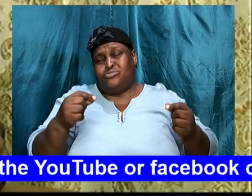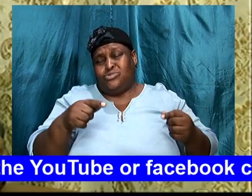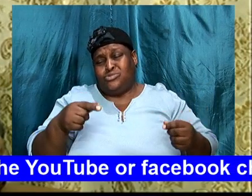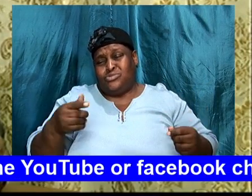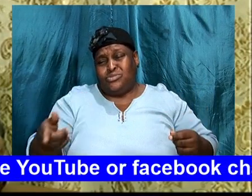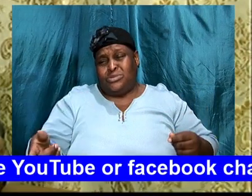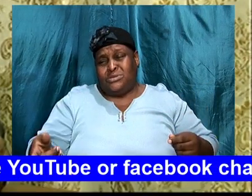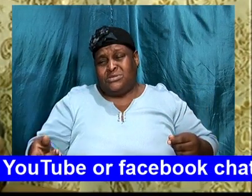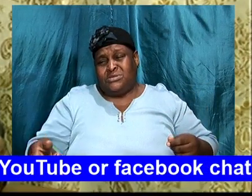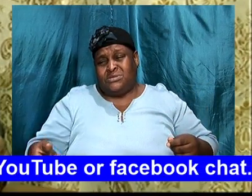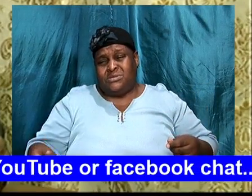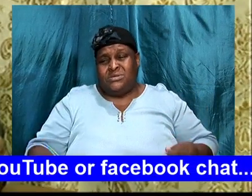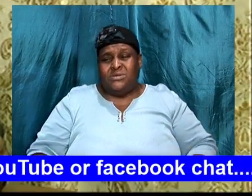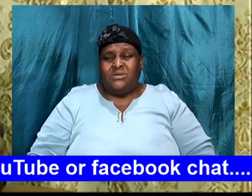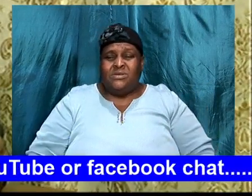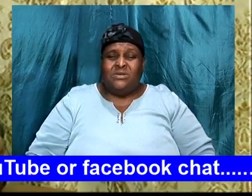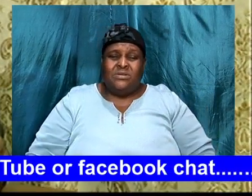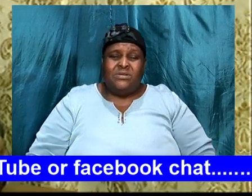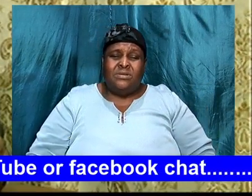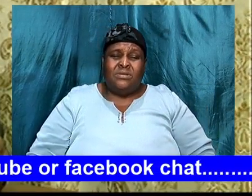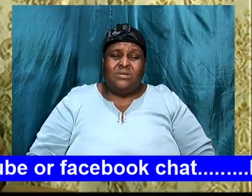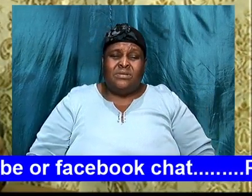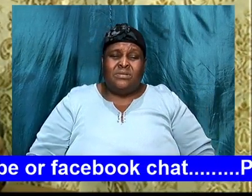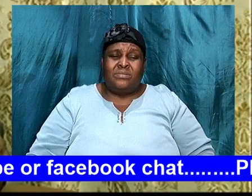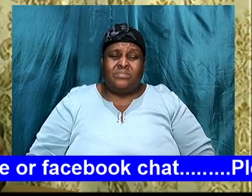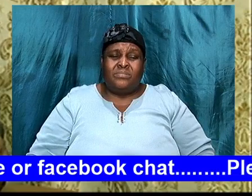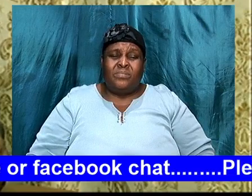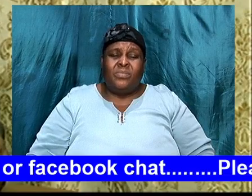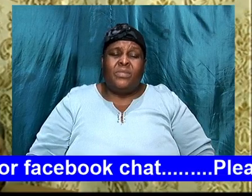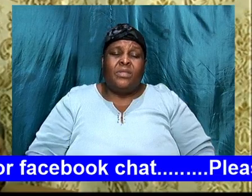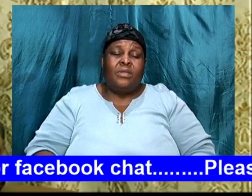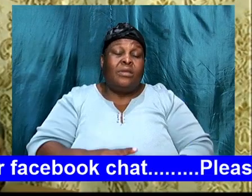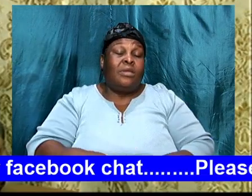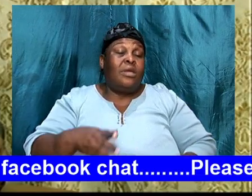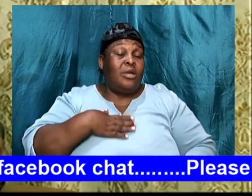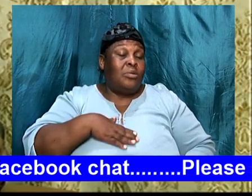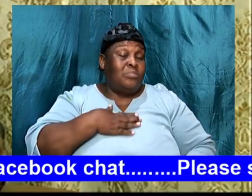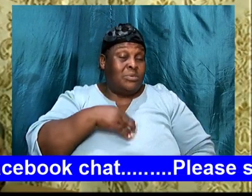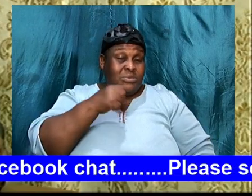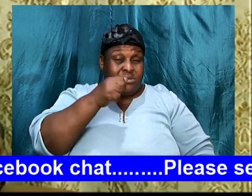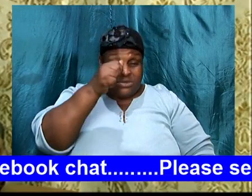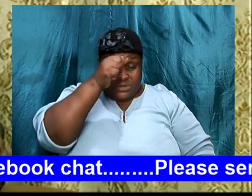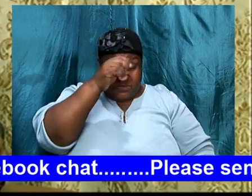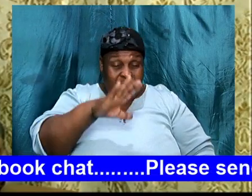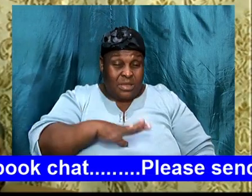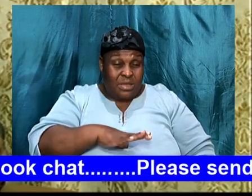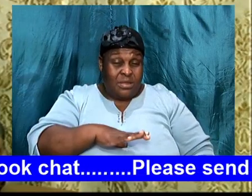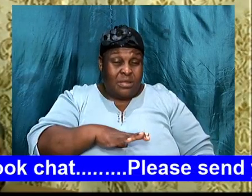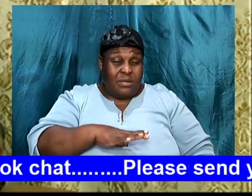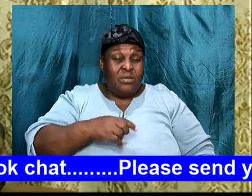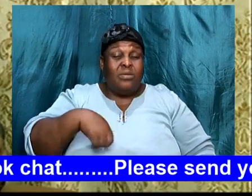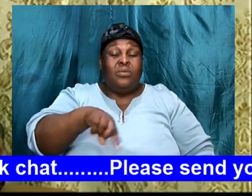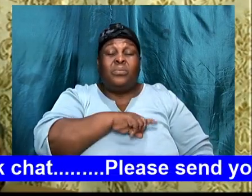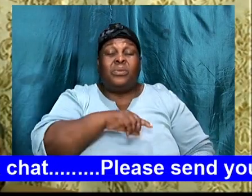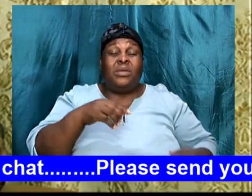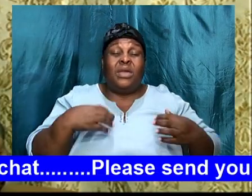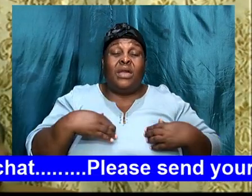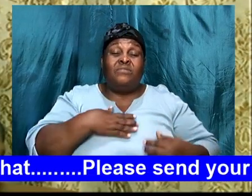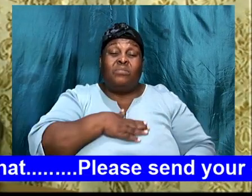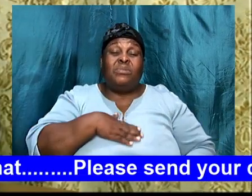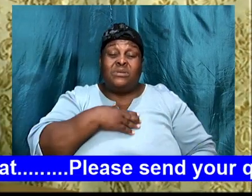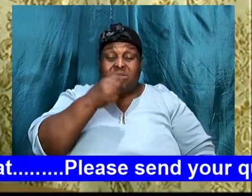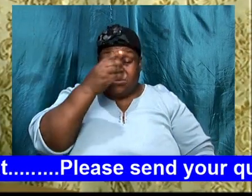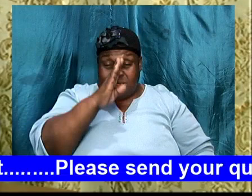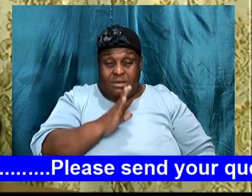So, that is why, we said earlier on, that you can't please, man. We have to please God. And if we get a suggestion,